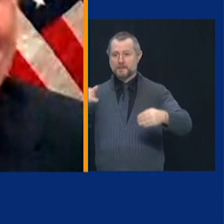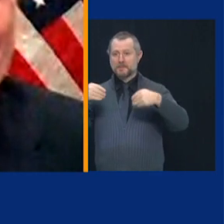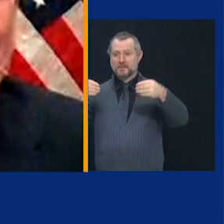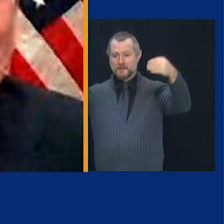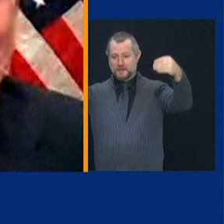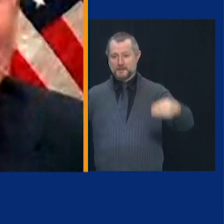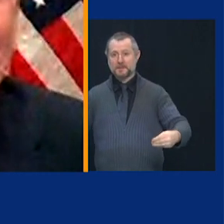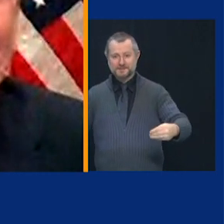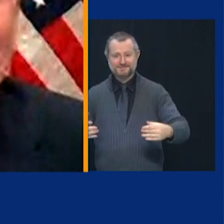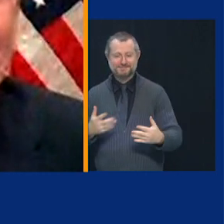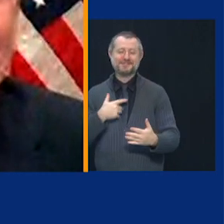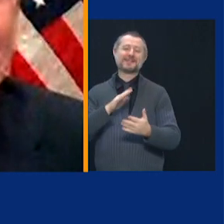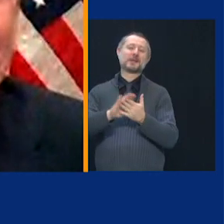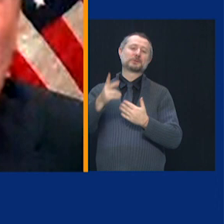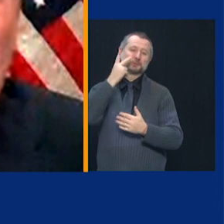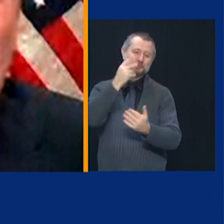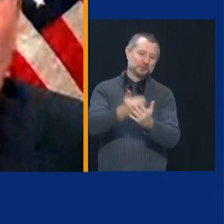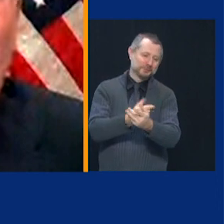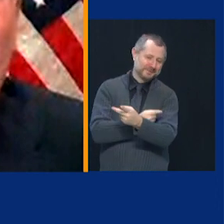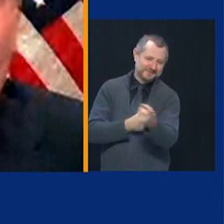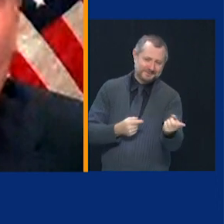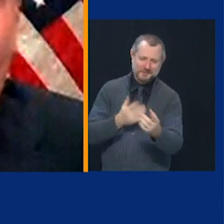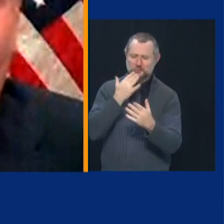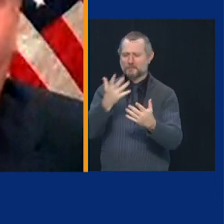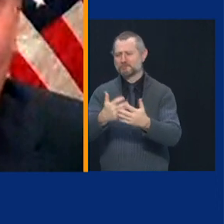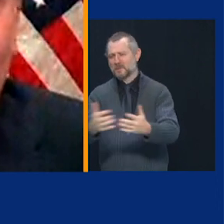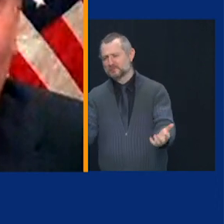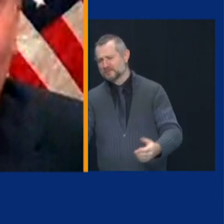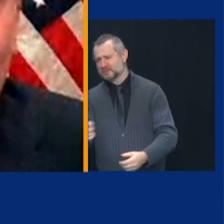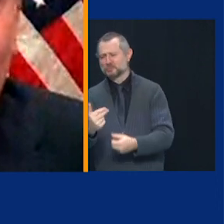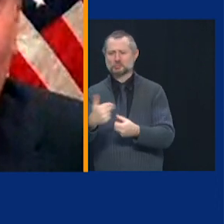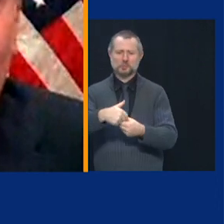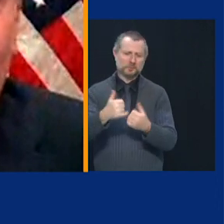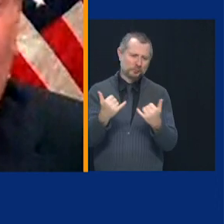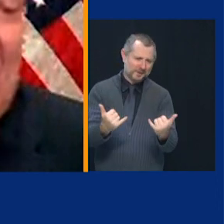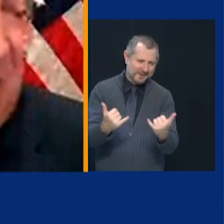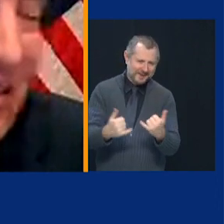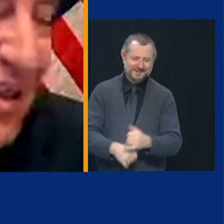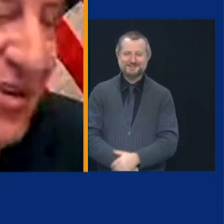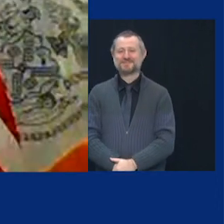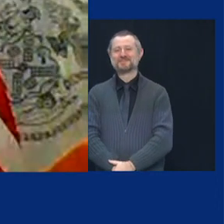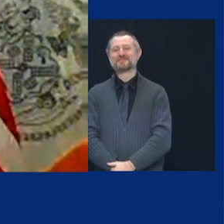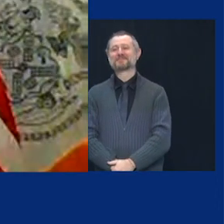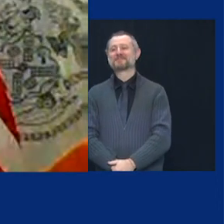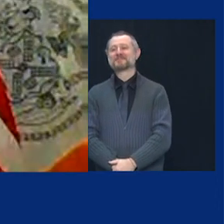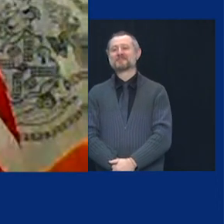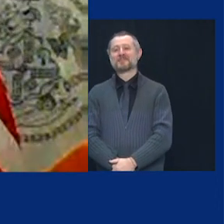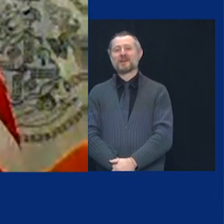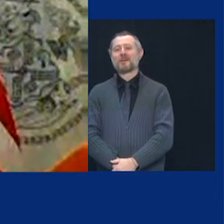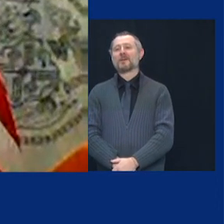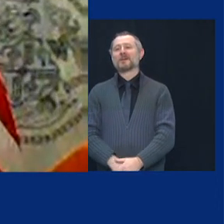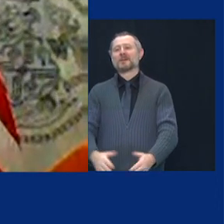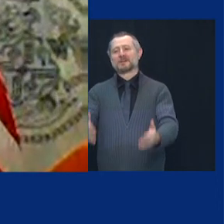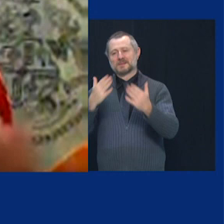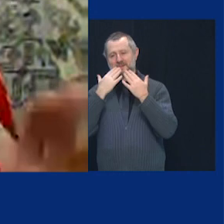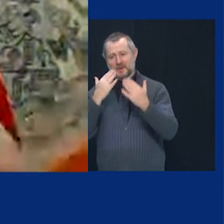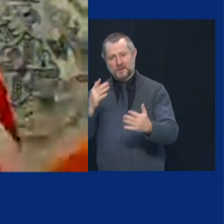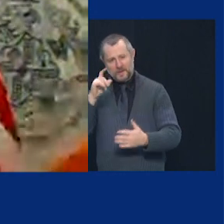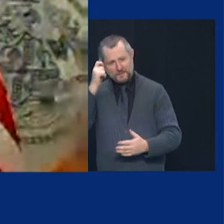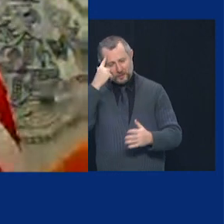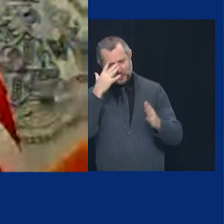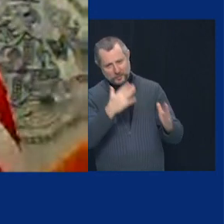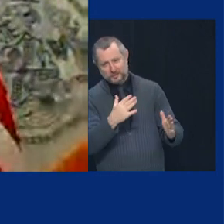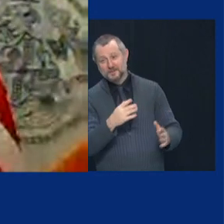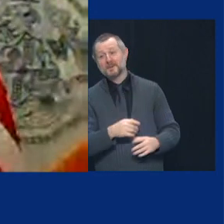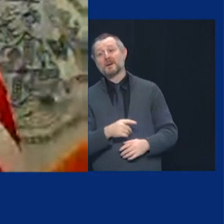and thank you very much for taking the time to be with us today thank you governor plexiglass